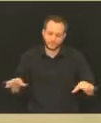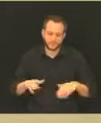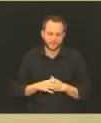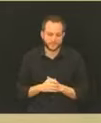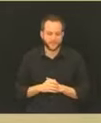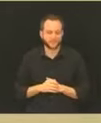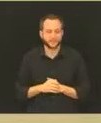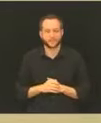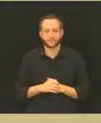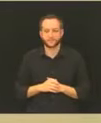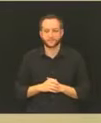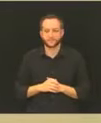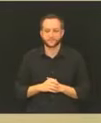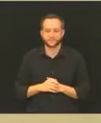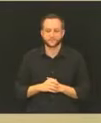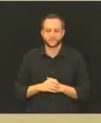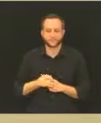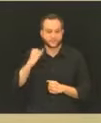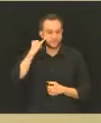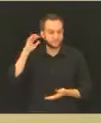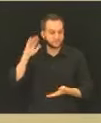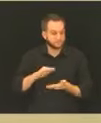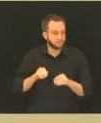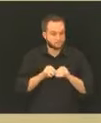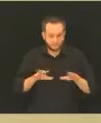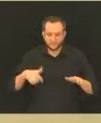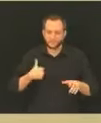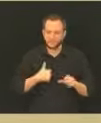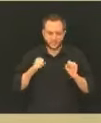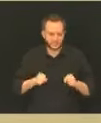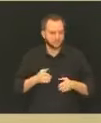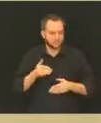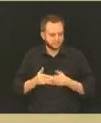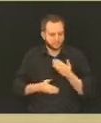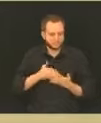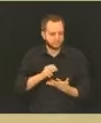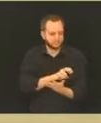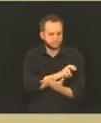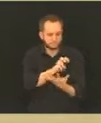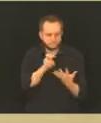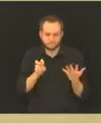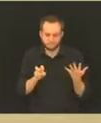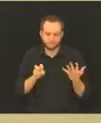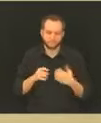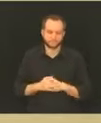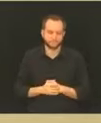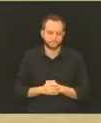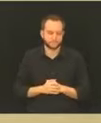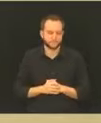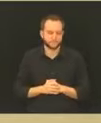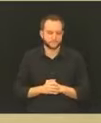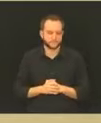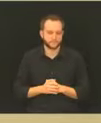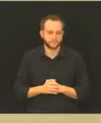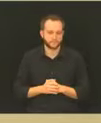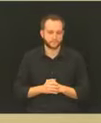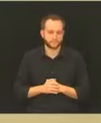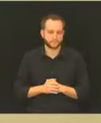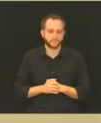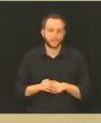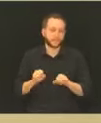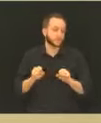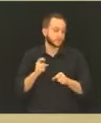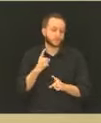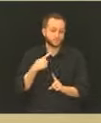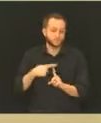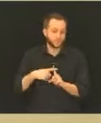we are able to do this at a pace that is realistic. Now, in theory, it is possible that somebody is